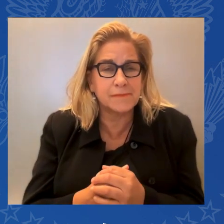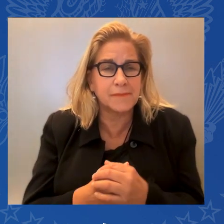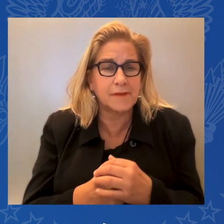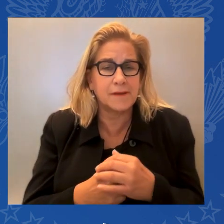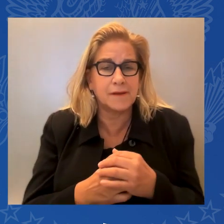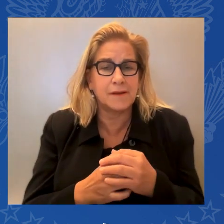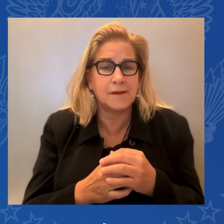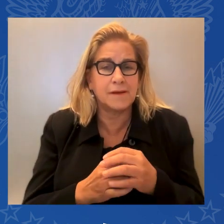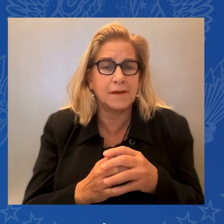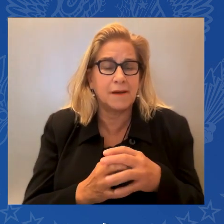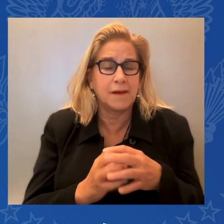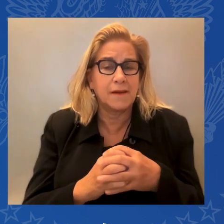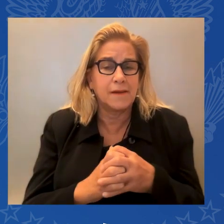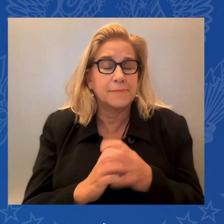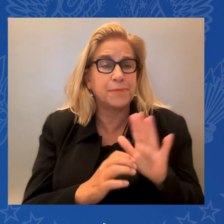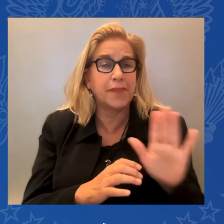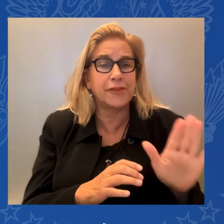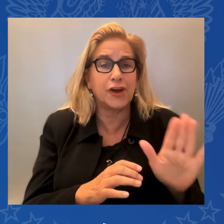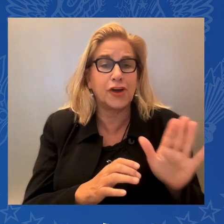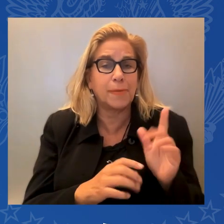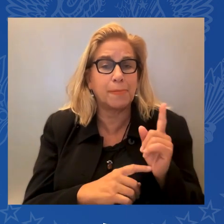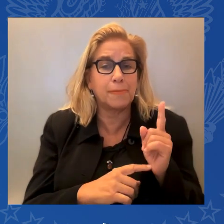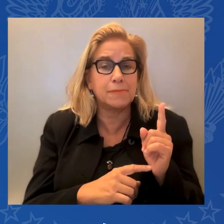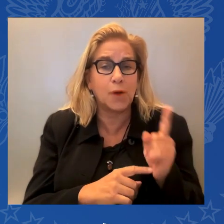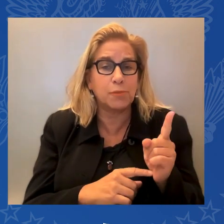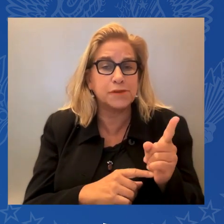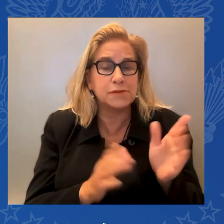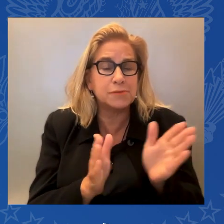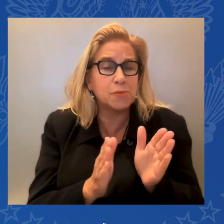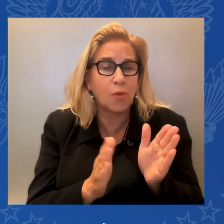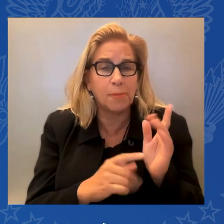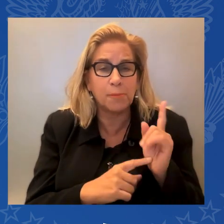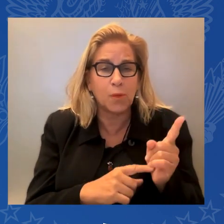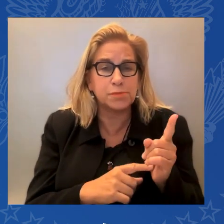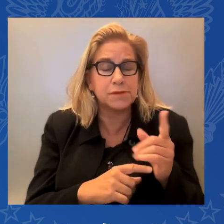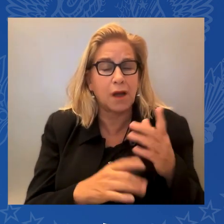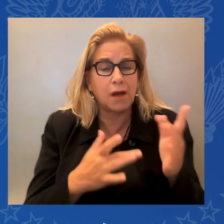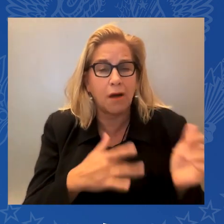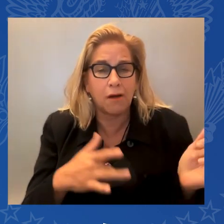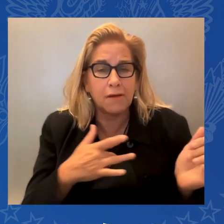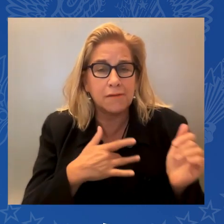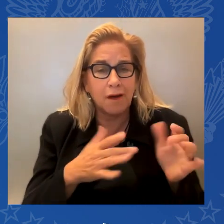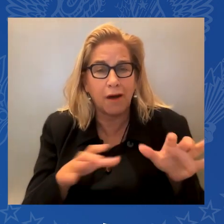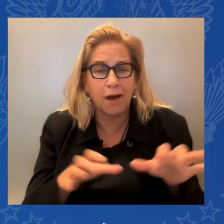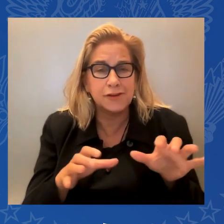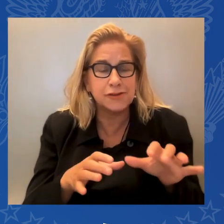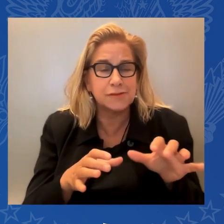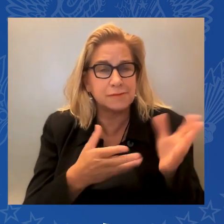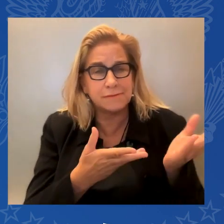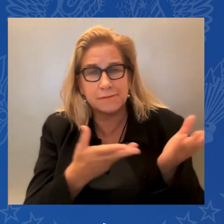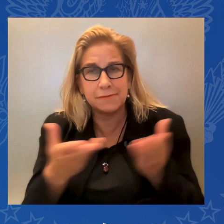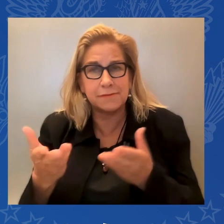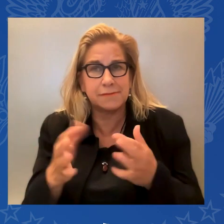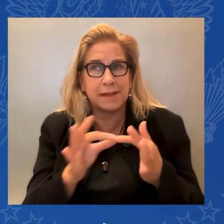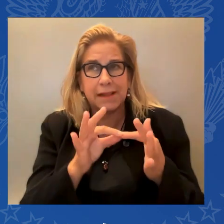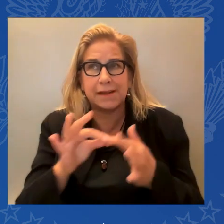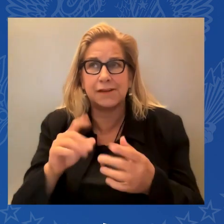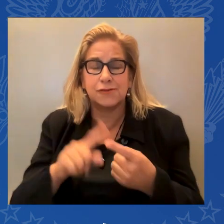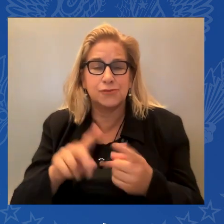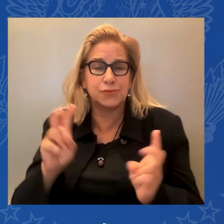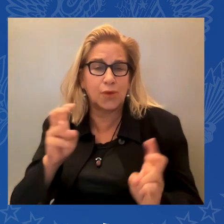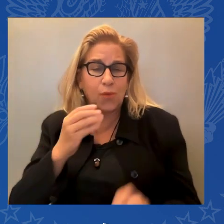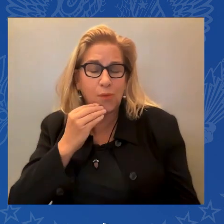us home, that add up to a history bigger than any one of us. That history